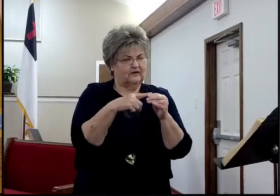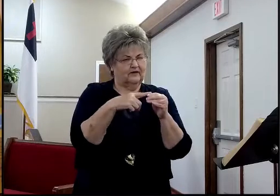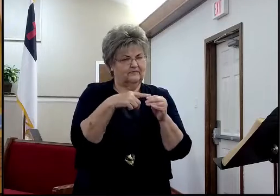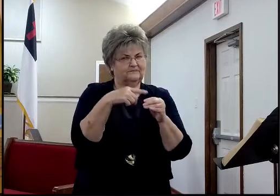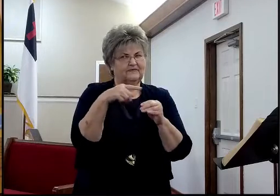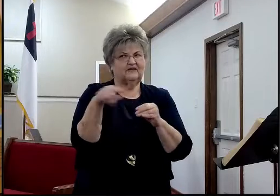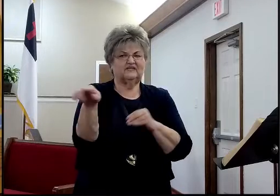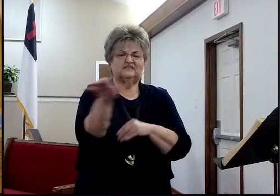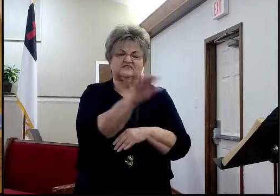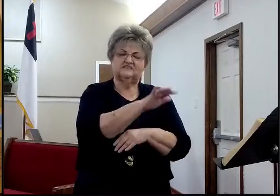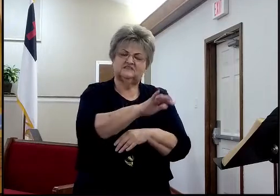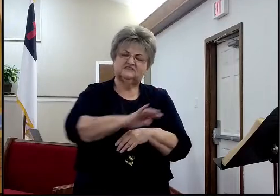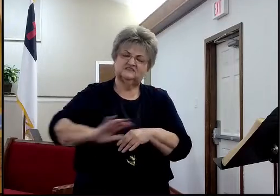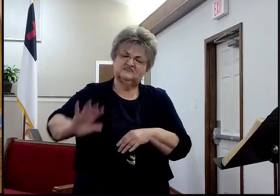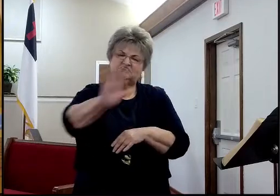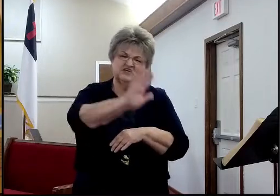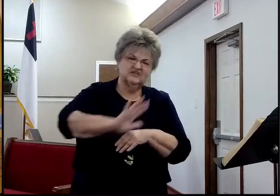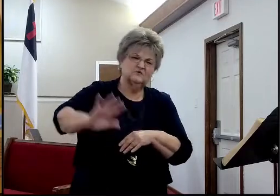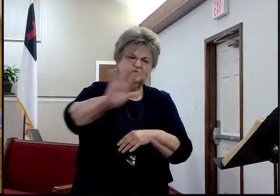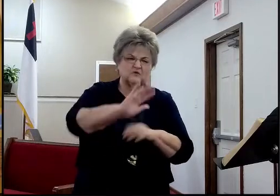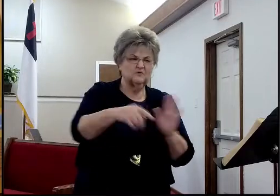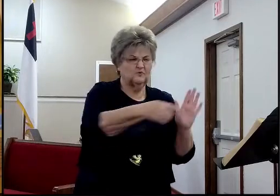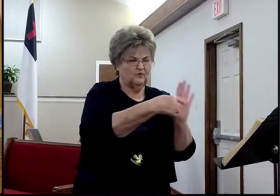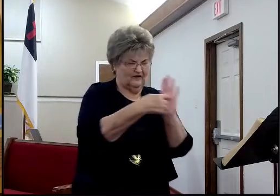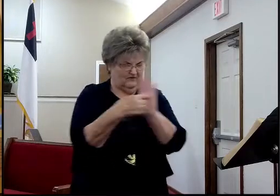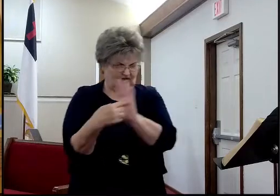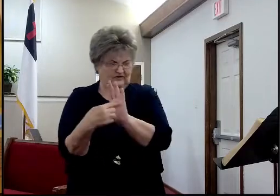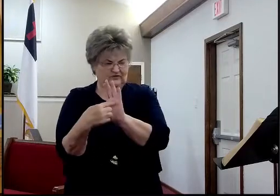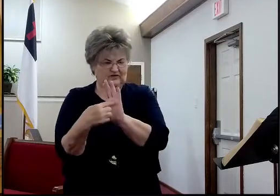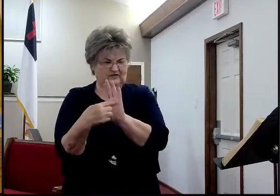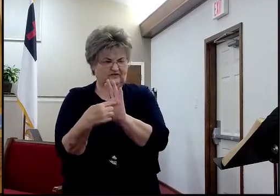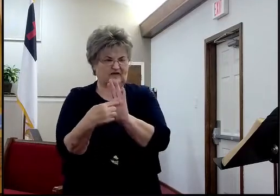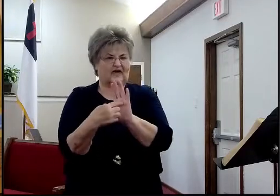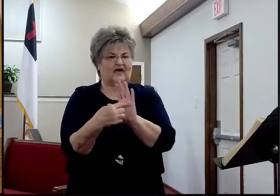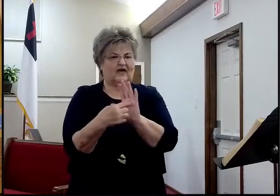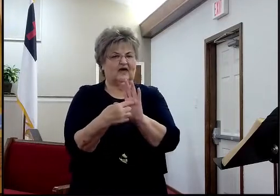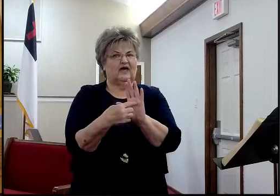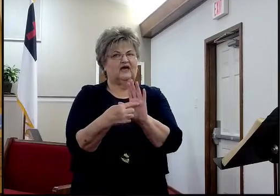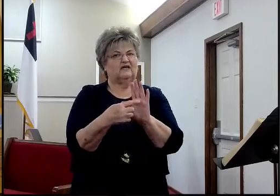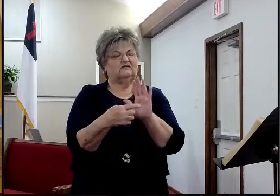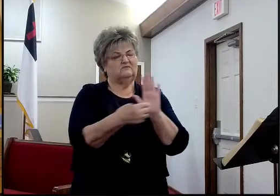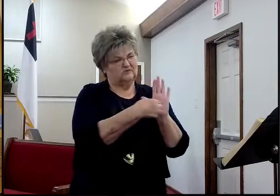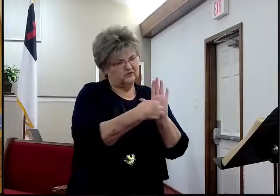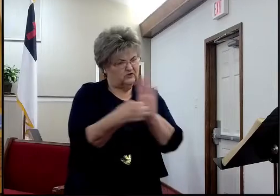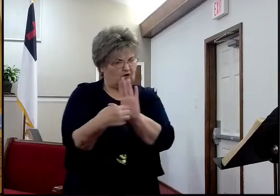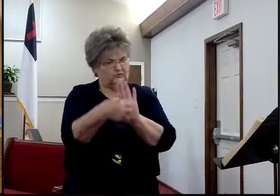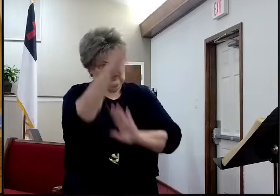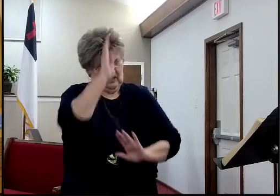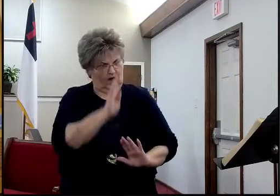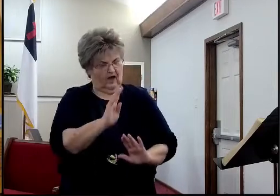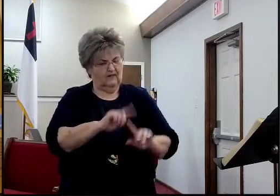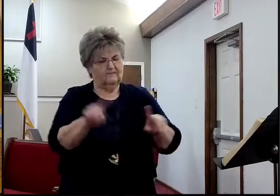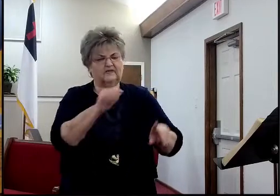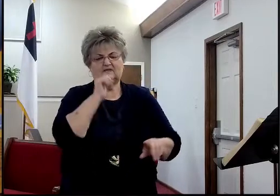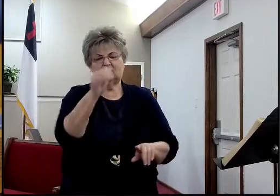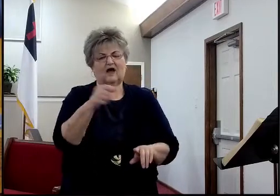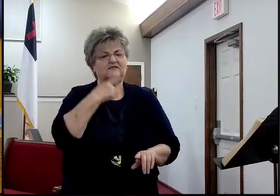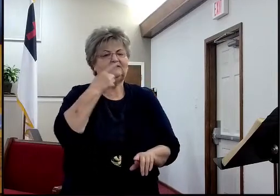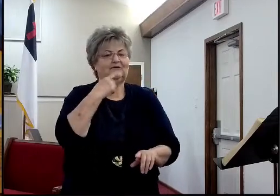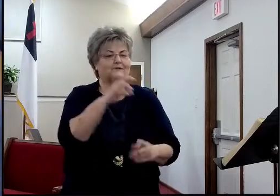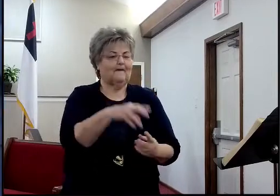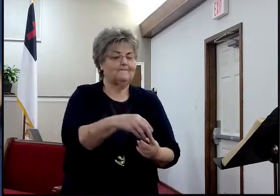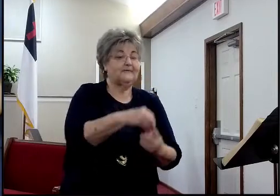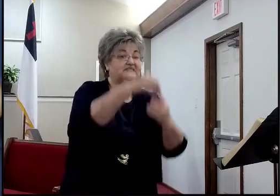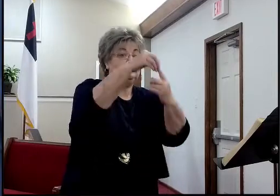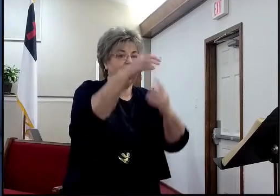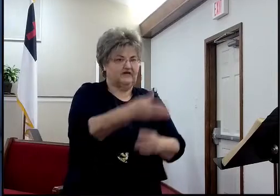which is, stuff around you tells you stuff about God. It, it generally reveals God, but it doesn't necessarily tell you specific things about him, in the sense